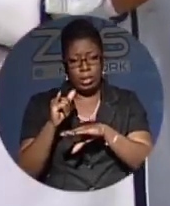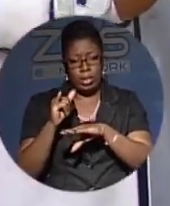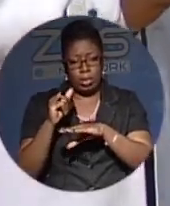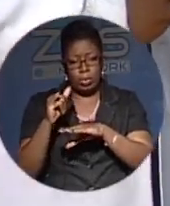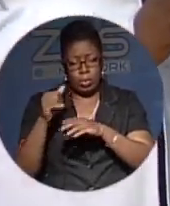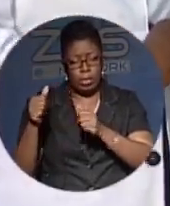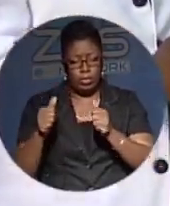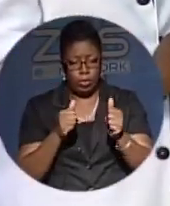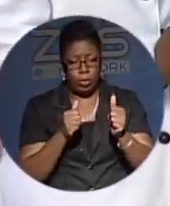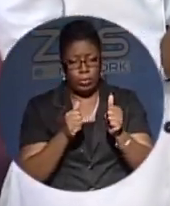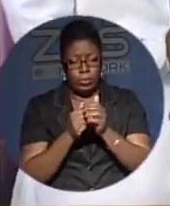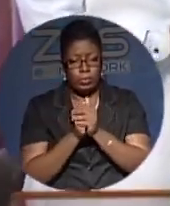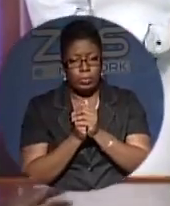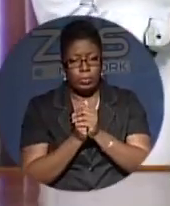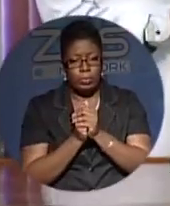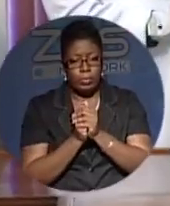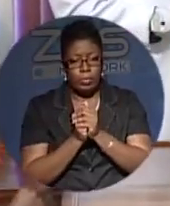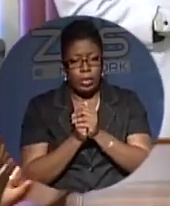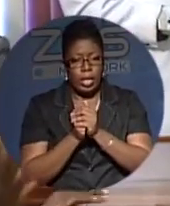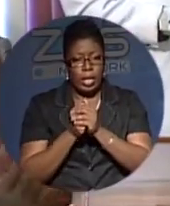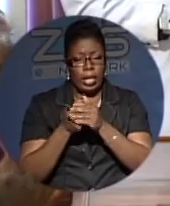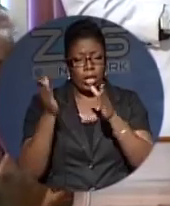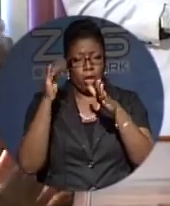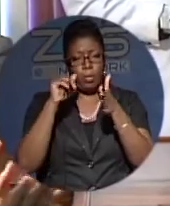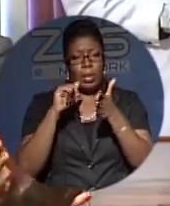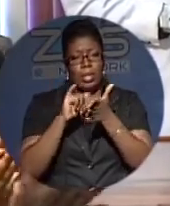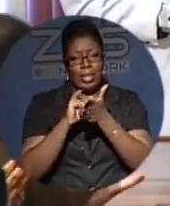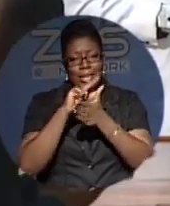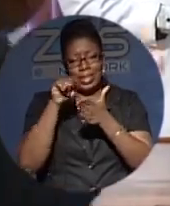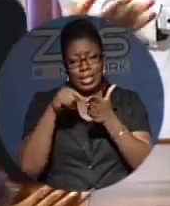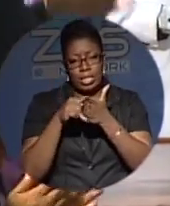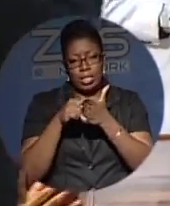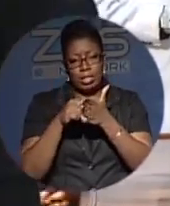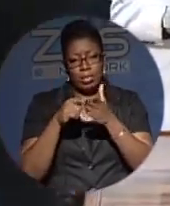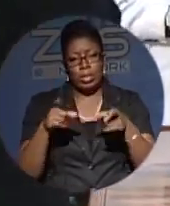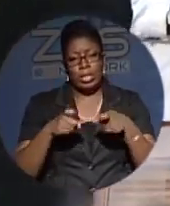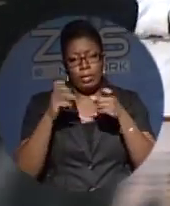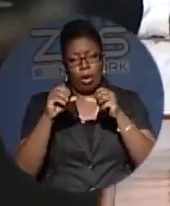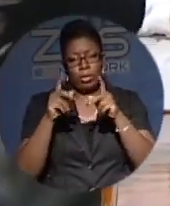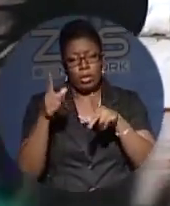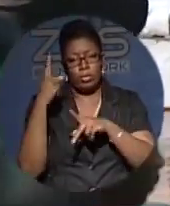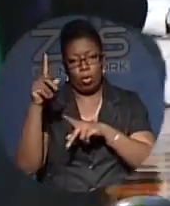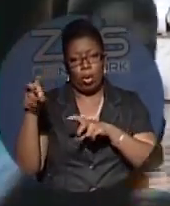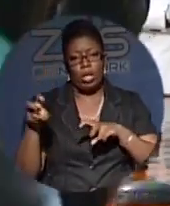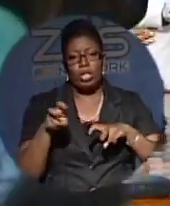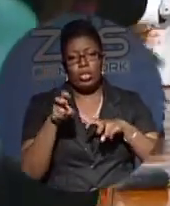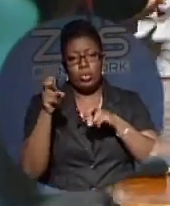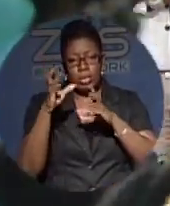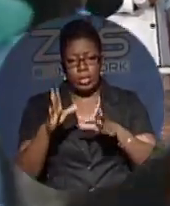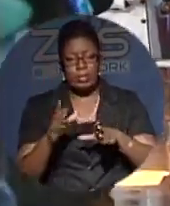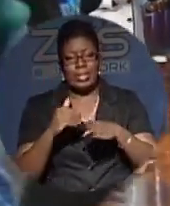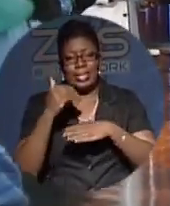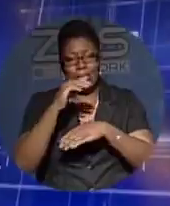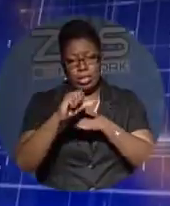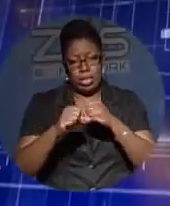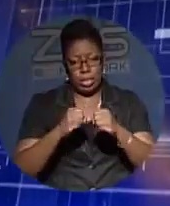Bishop Ruhl hopes that his new position will provide opportunities for tourism next year for the Bahamas. Clint Watson, ZNS News.